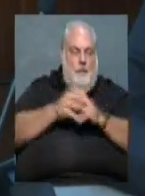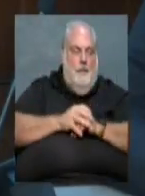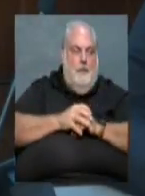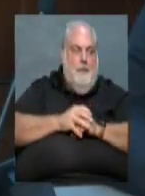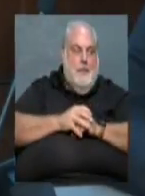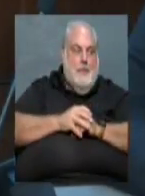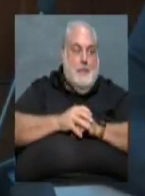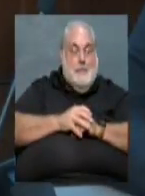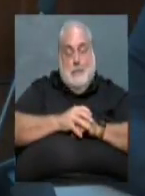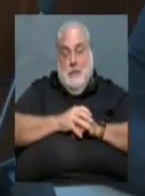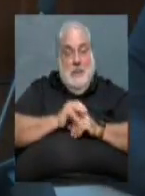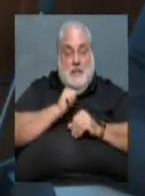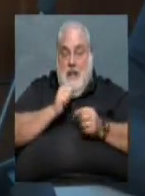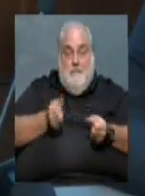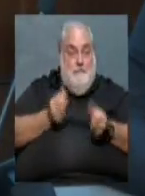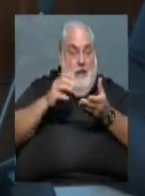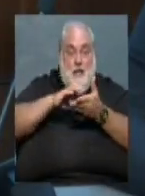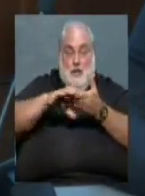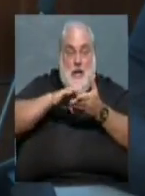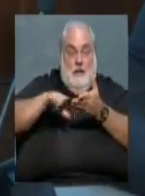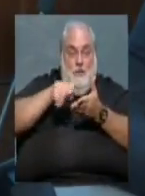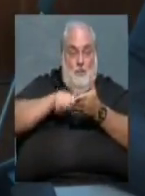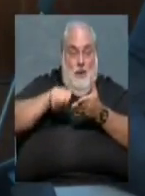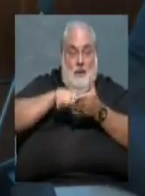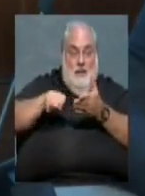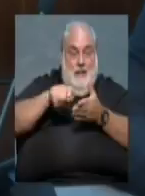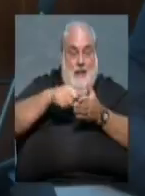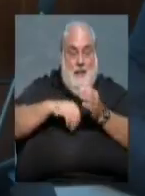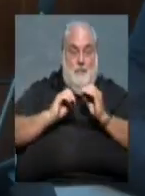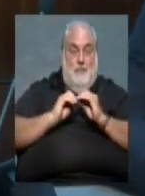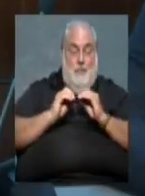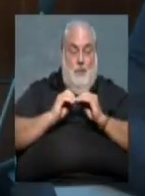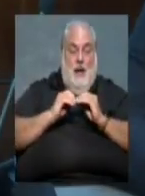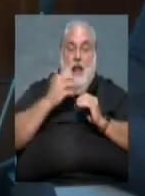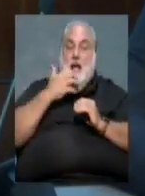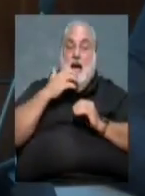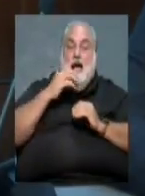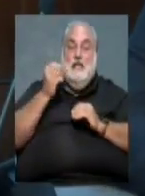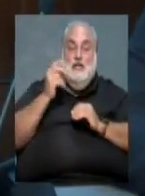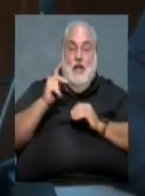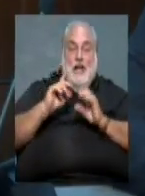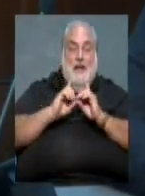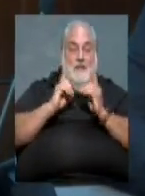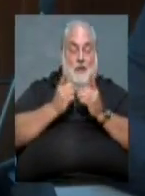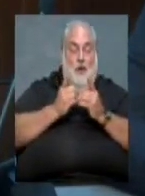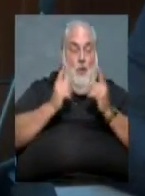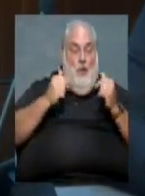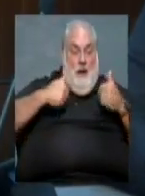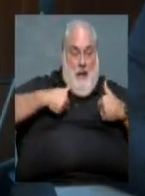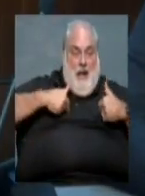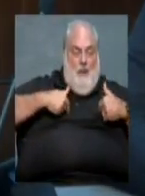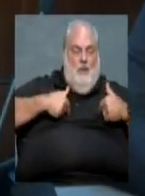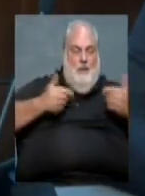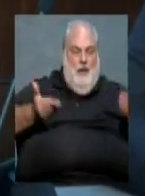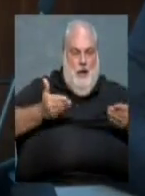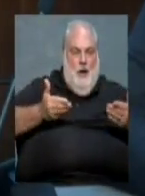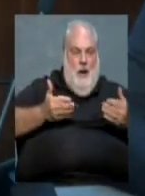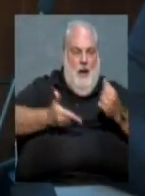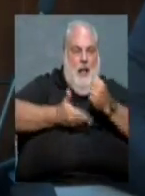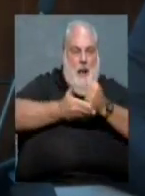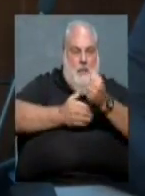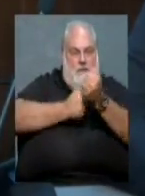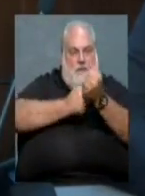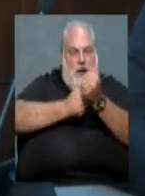There are not that many checks being written anymore. We had a hot check division when I was prosecutor, and it helped to fund